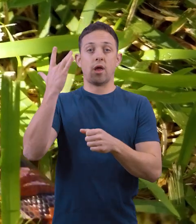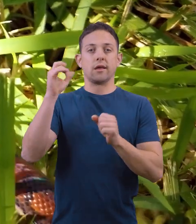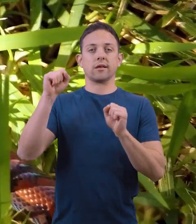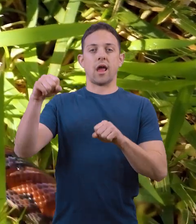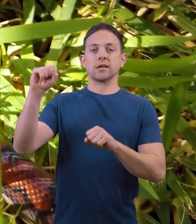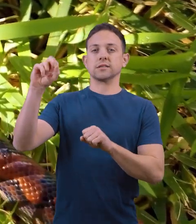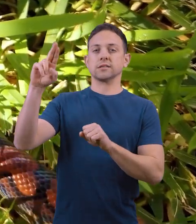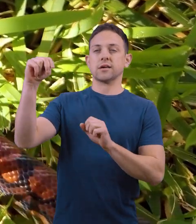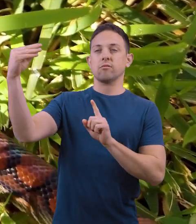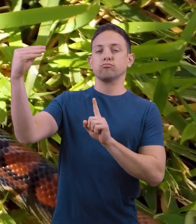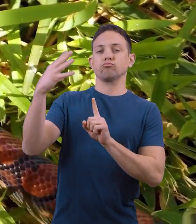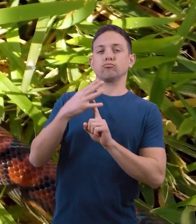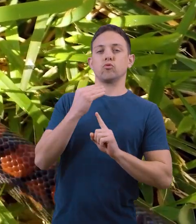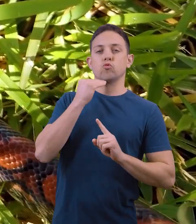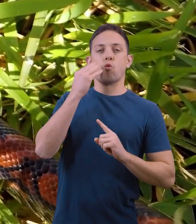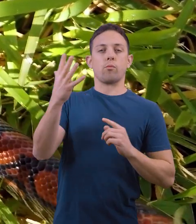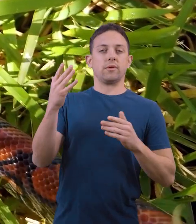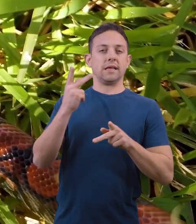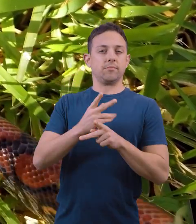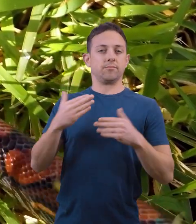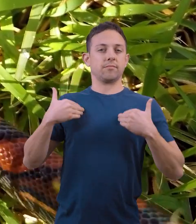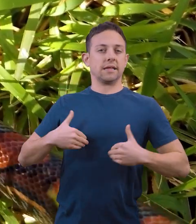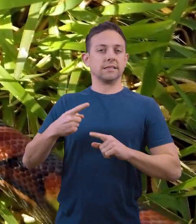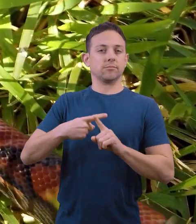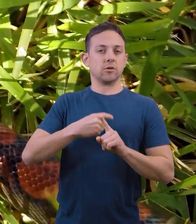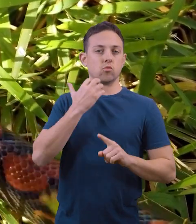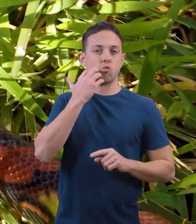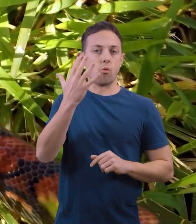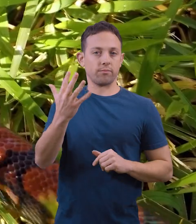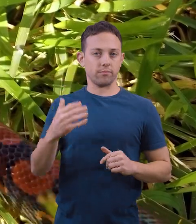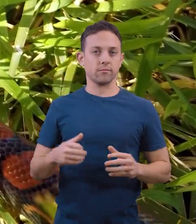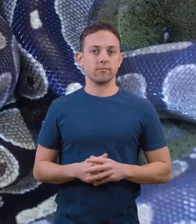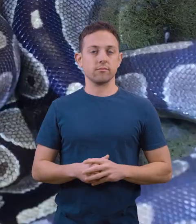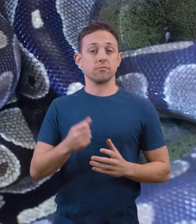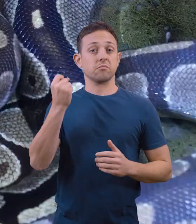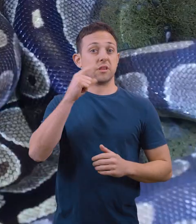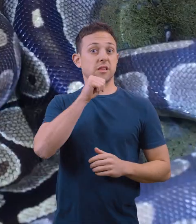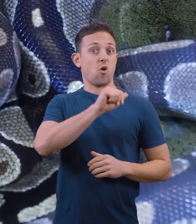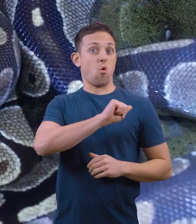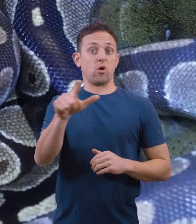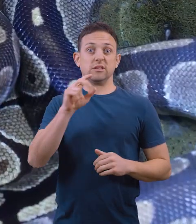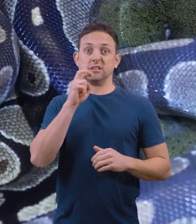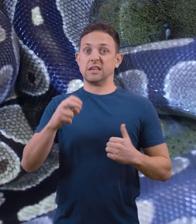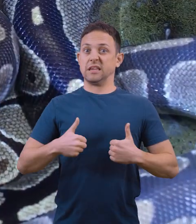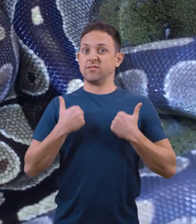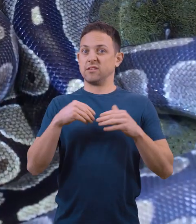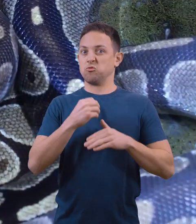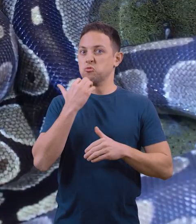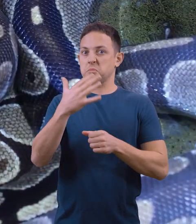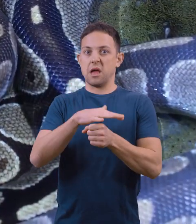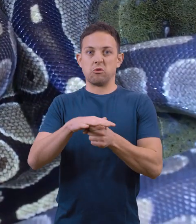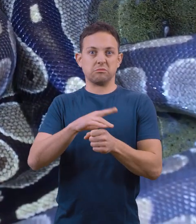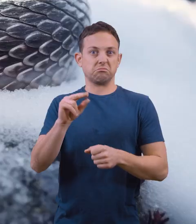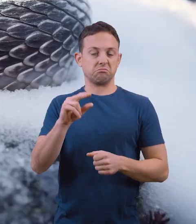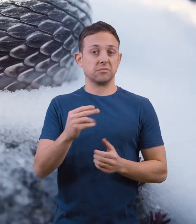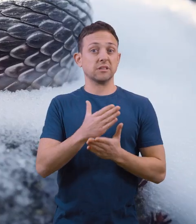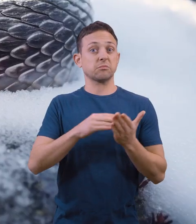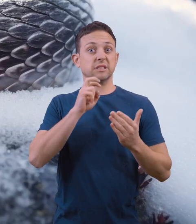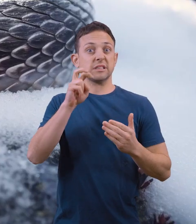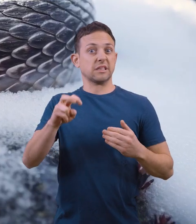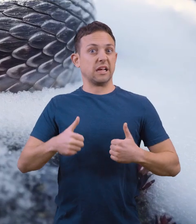because they can use the sun's warmth to keep their body temperature warm. But not all snakes live in warm areas.